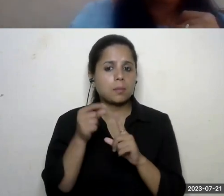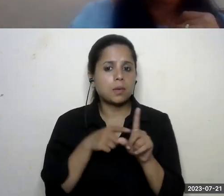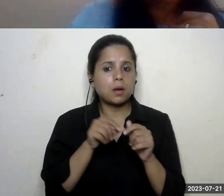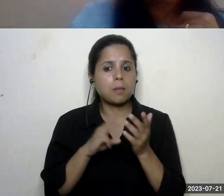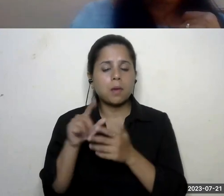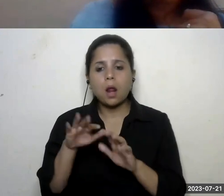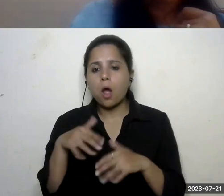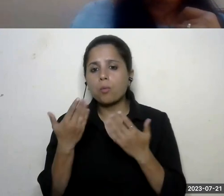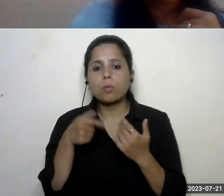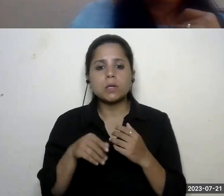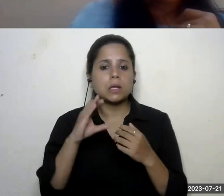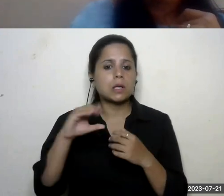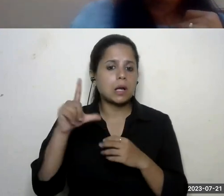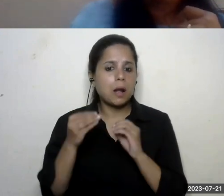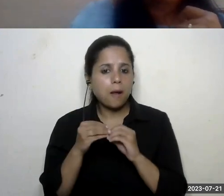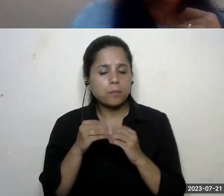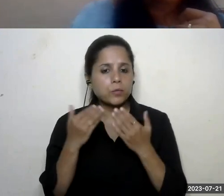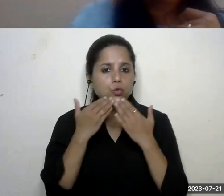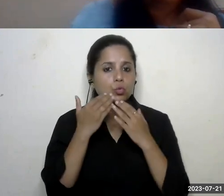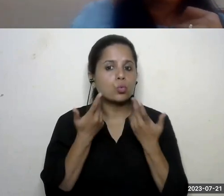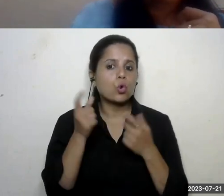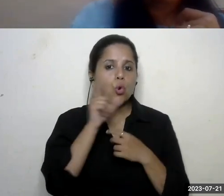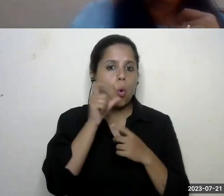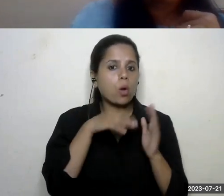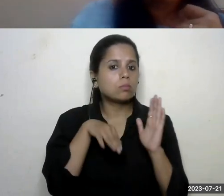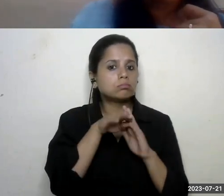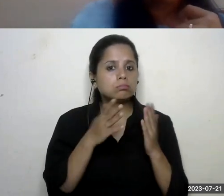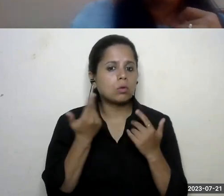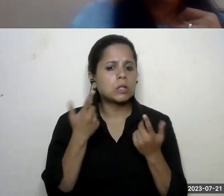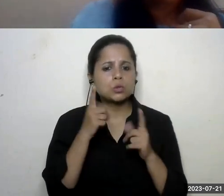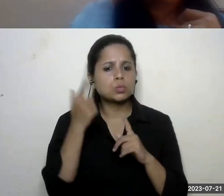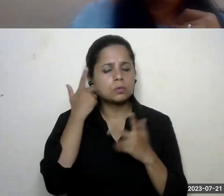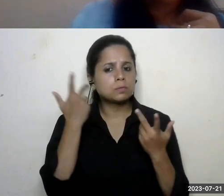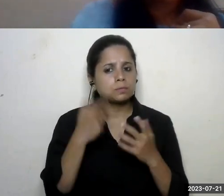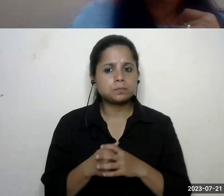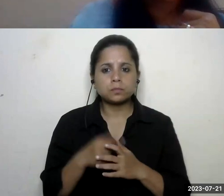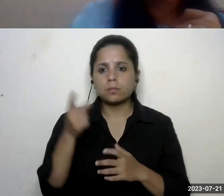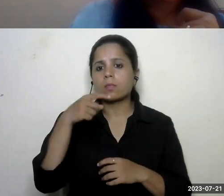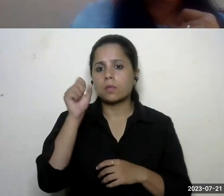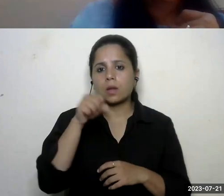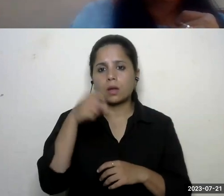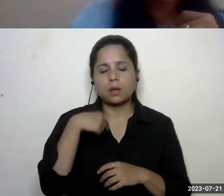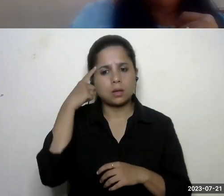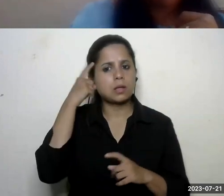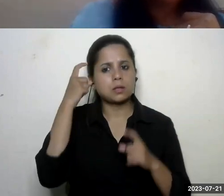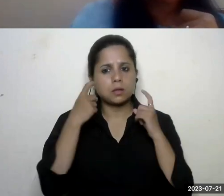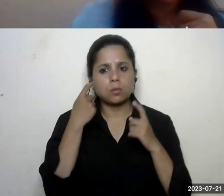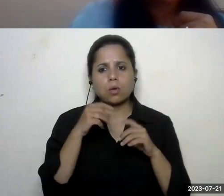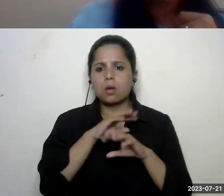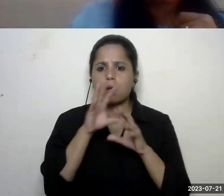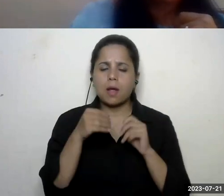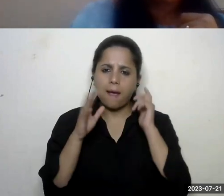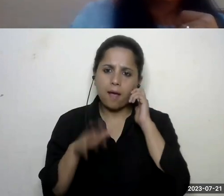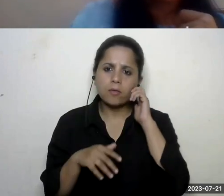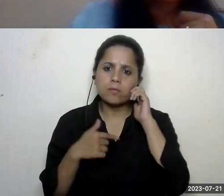maybe have a club at the college level and what we should do yes yes i can uh think of already uh